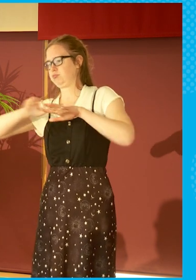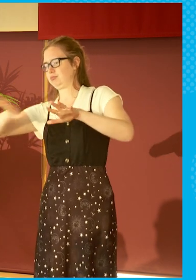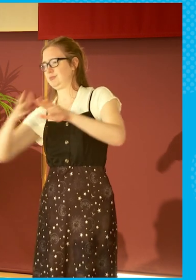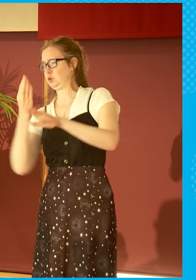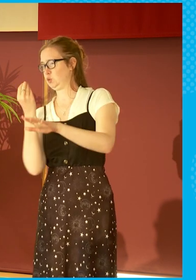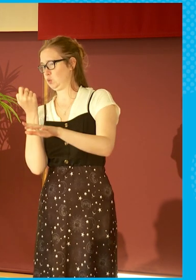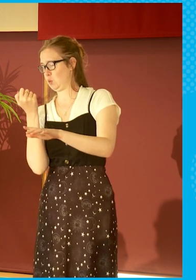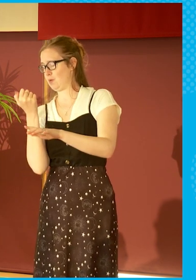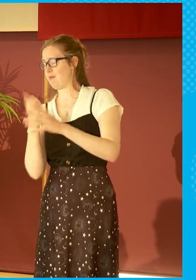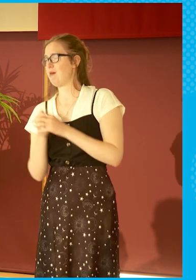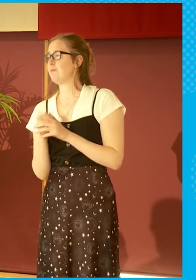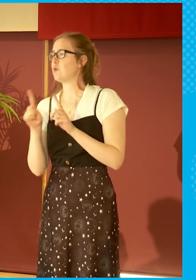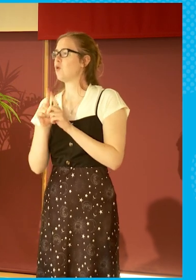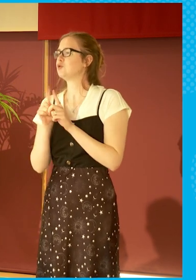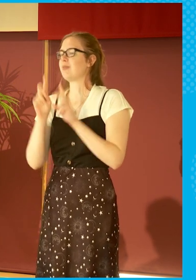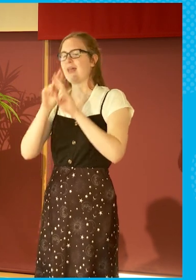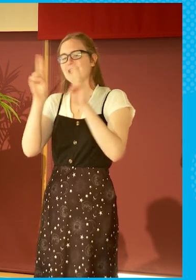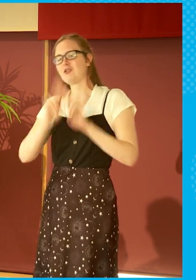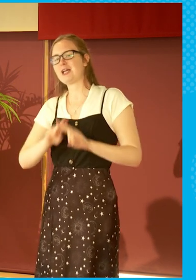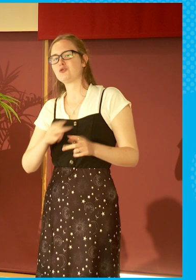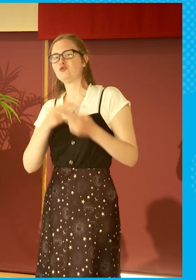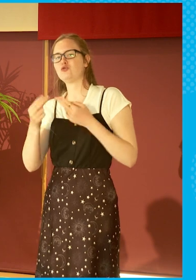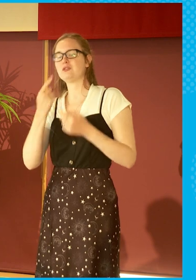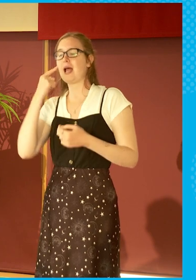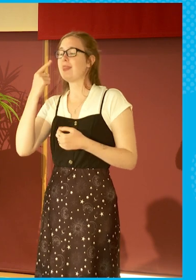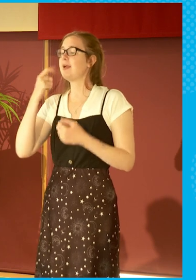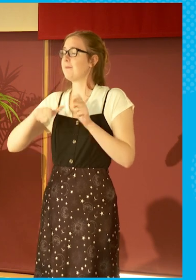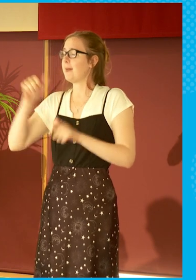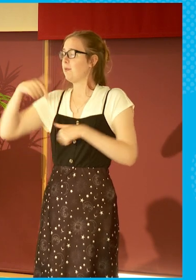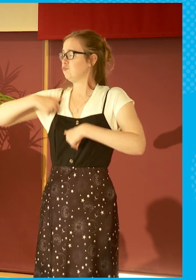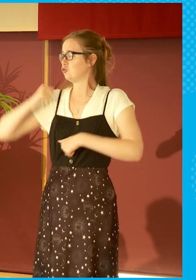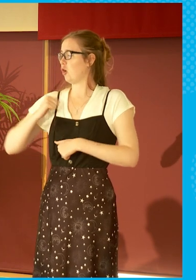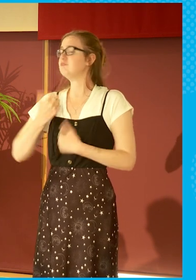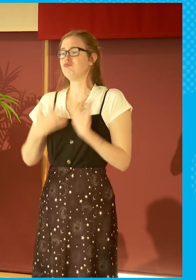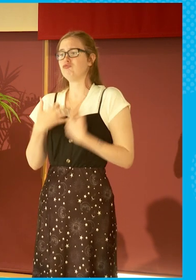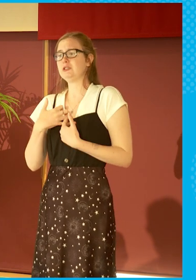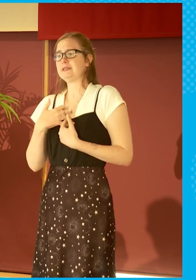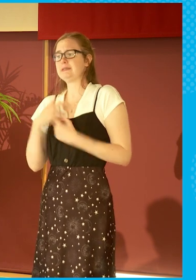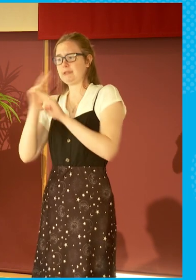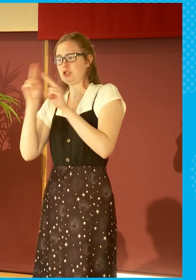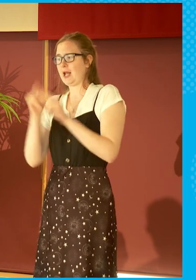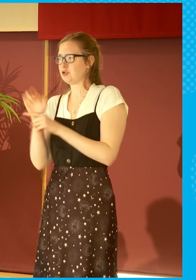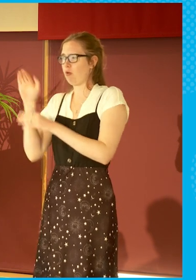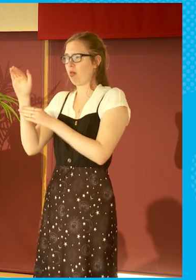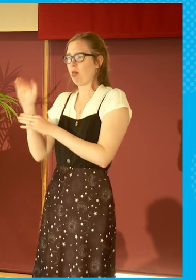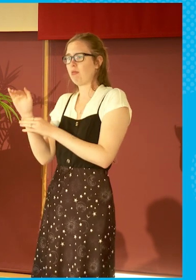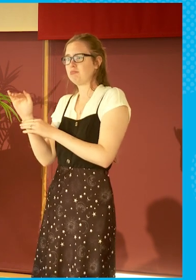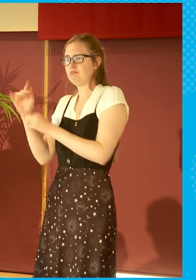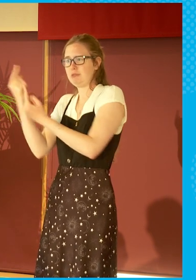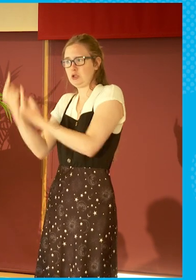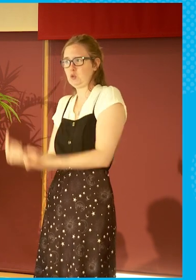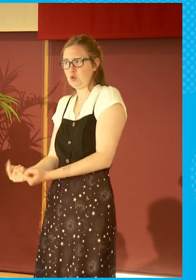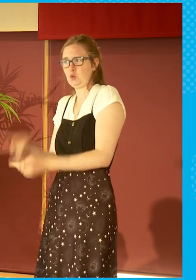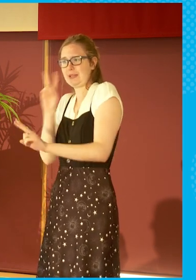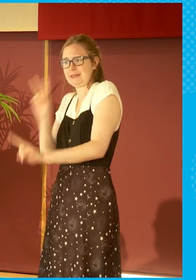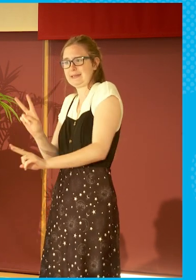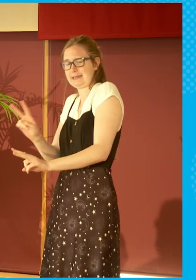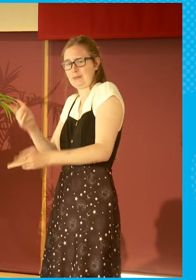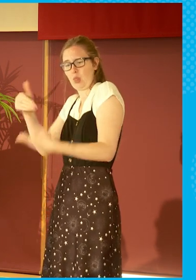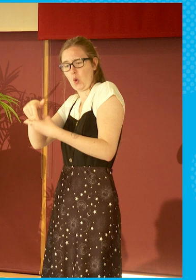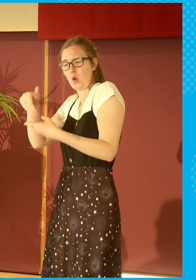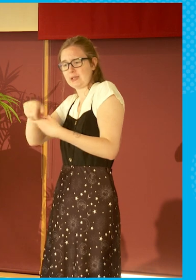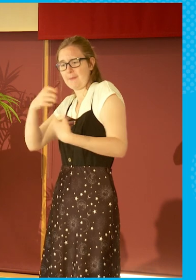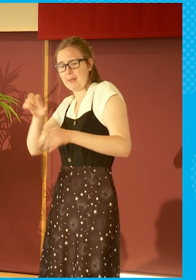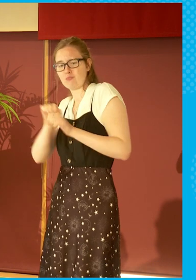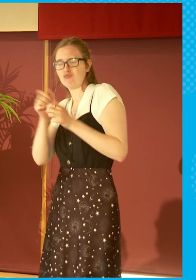other point around international, I think people in Scotland are genuinely interested in international affairs. I think you can see that in the content that's